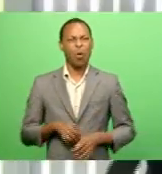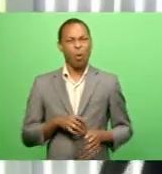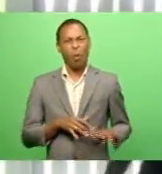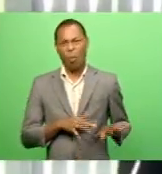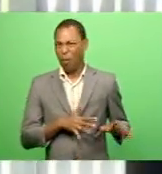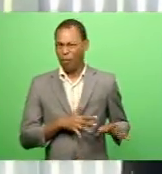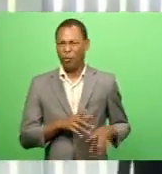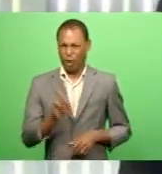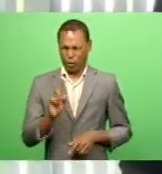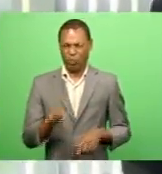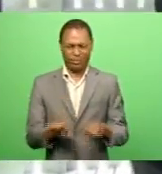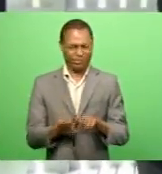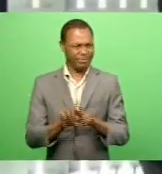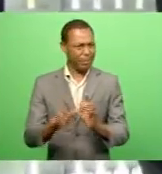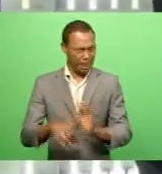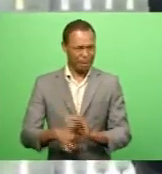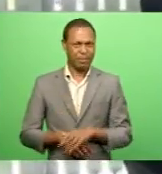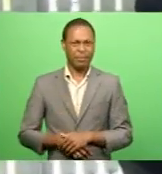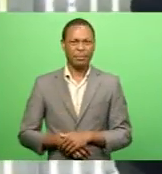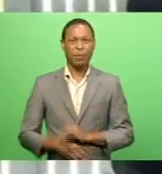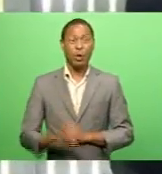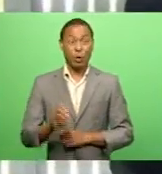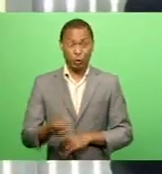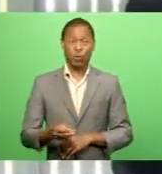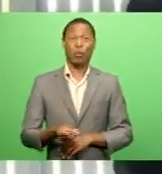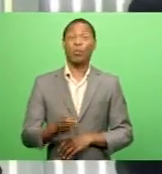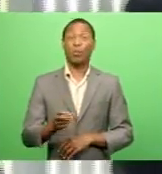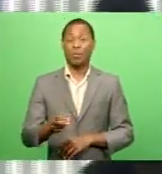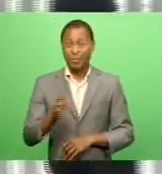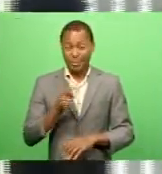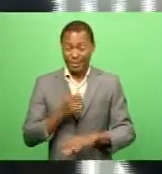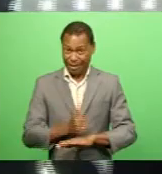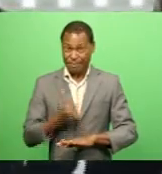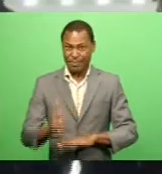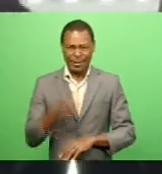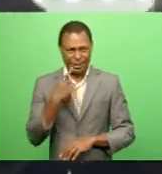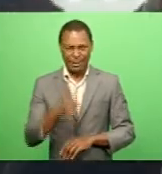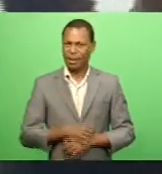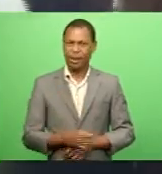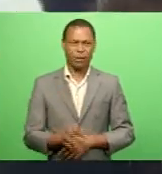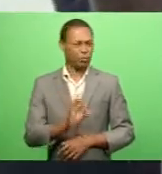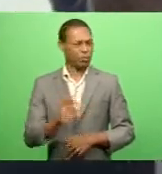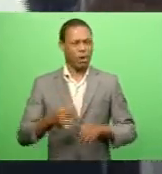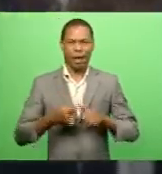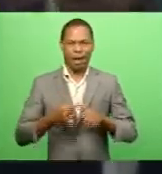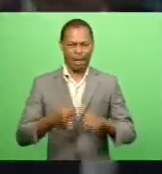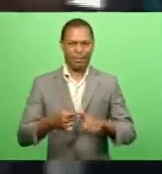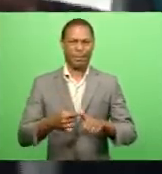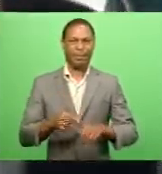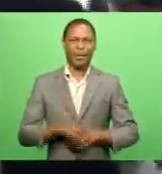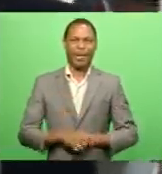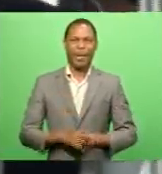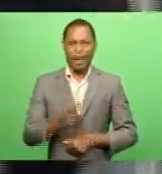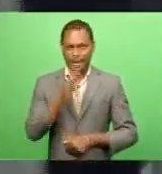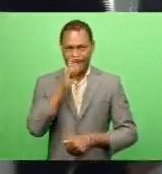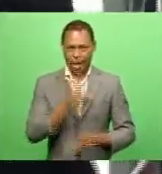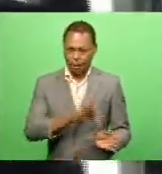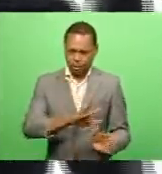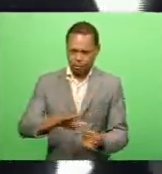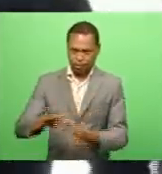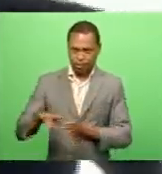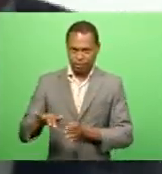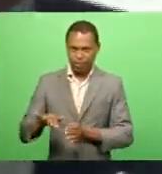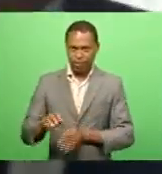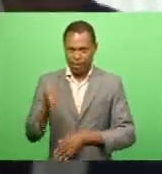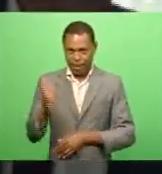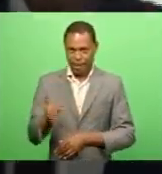The state submitted that it has substantial evidence for a case to answer And the defense cannot discredit the witness The Chief Magistrate will